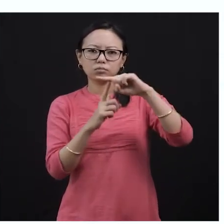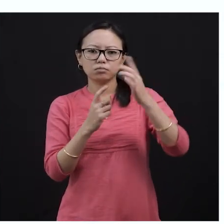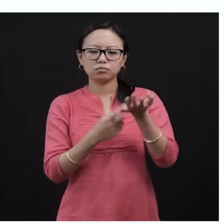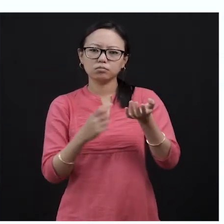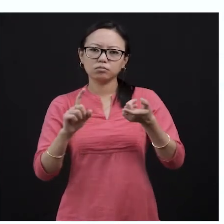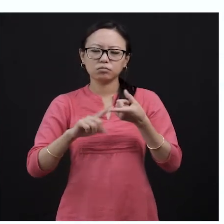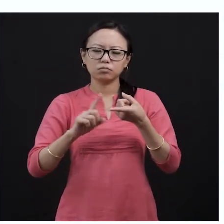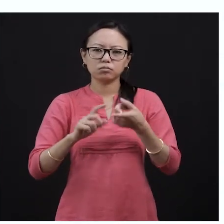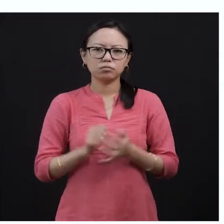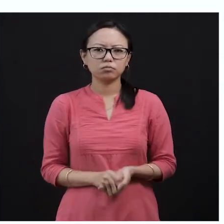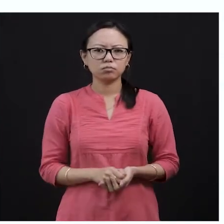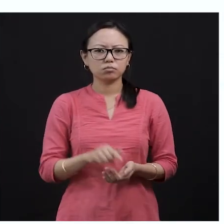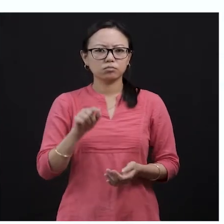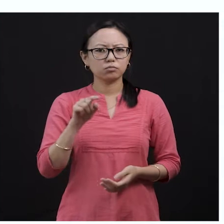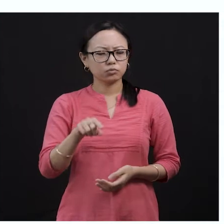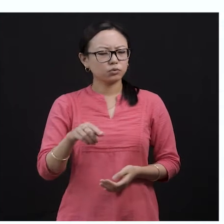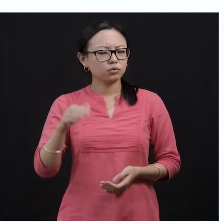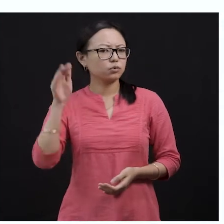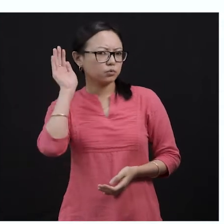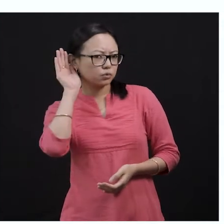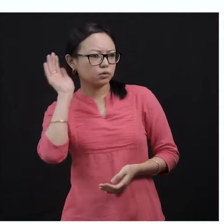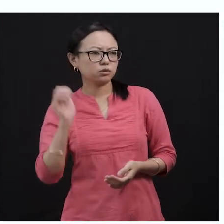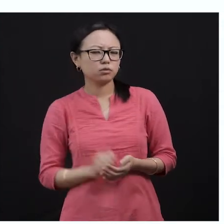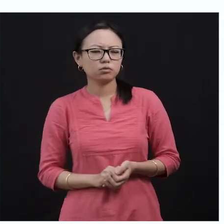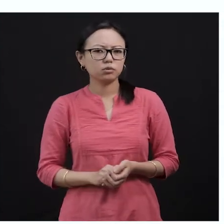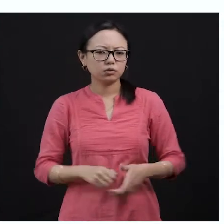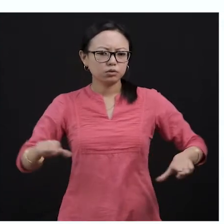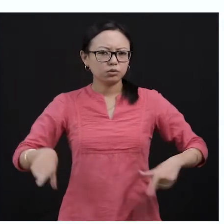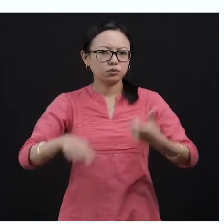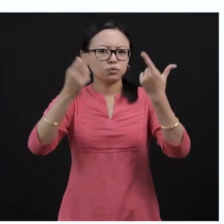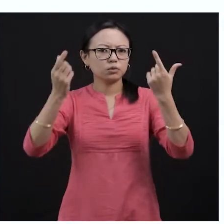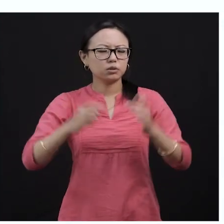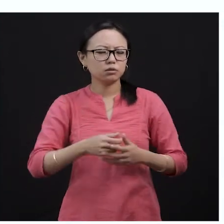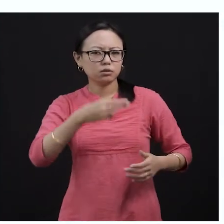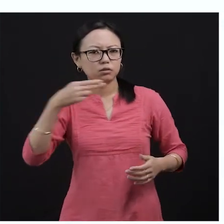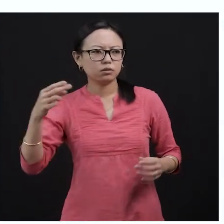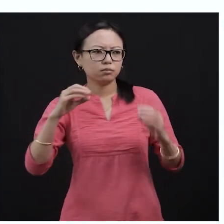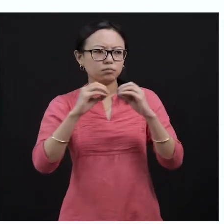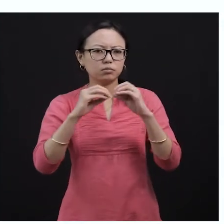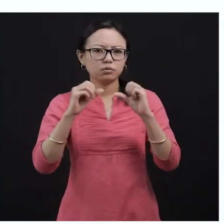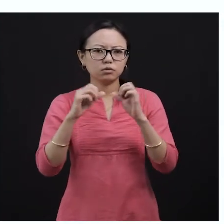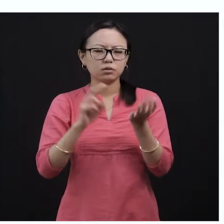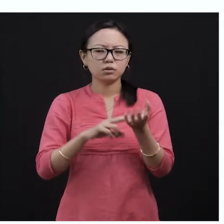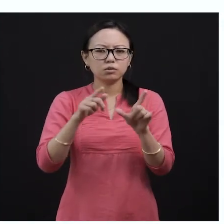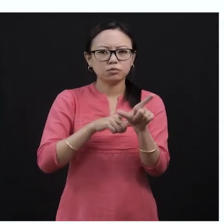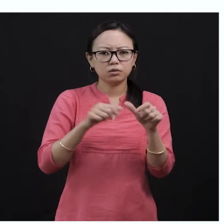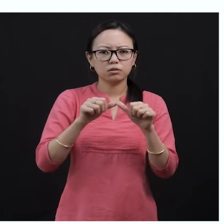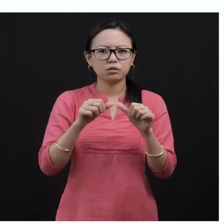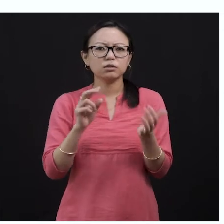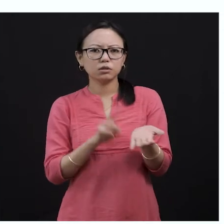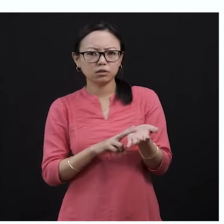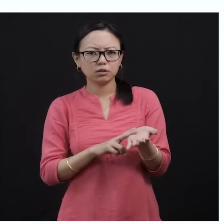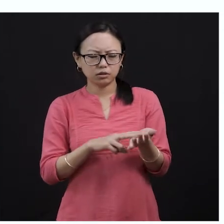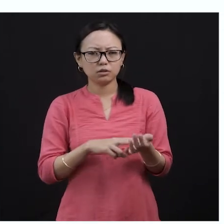you heard of the banyan tree or have you even seen with your eyes? Some of you might have seen this tree.